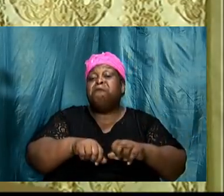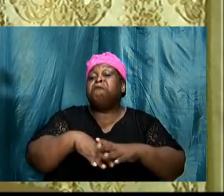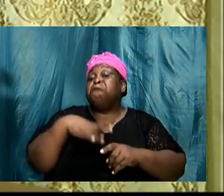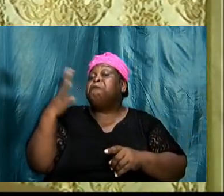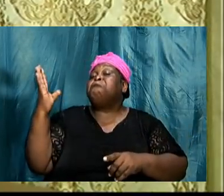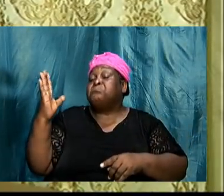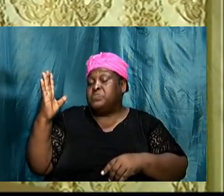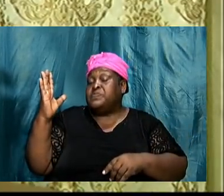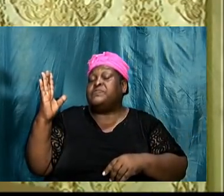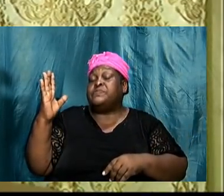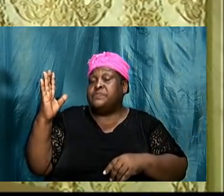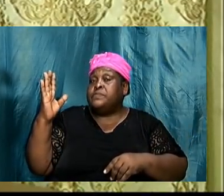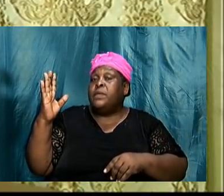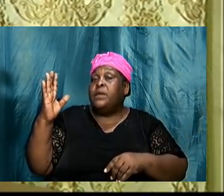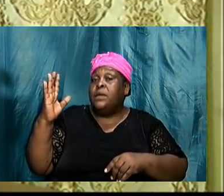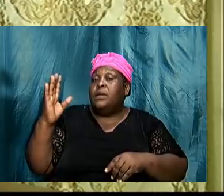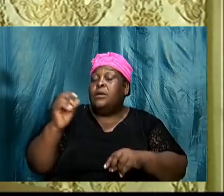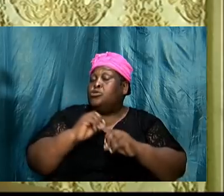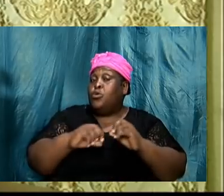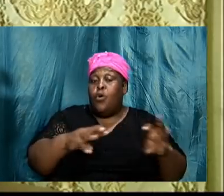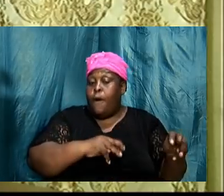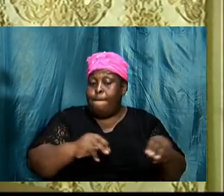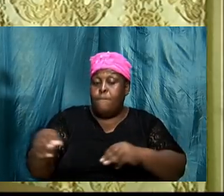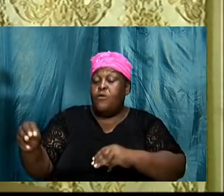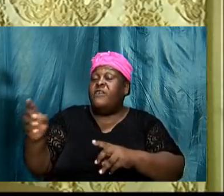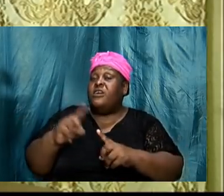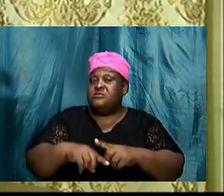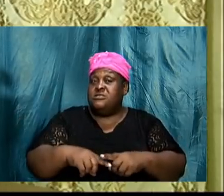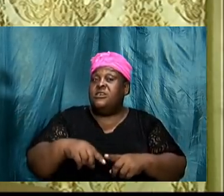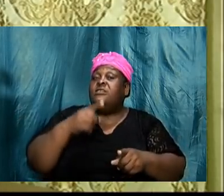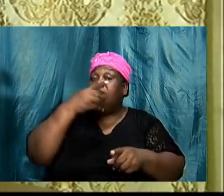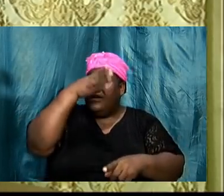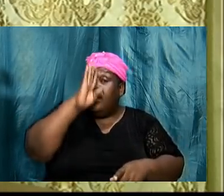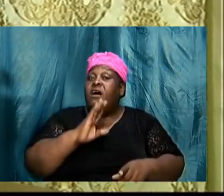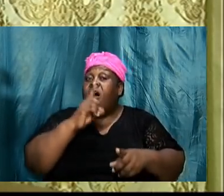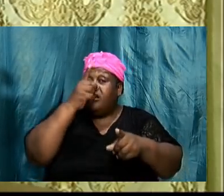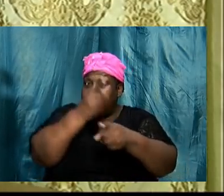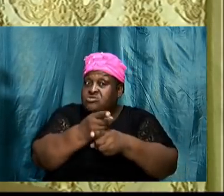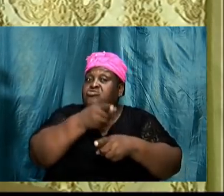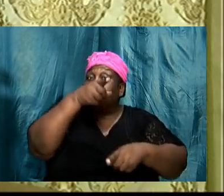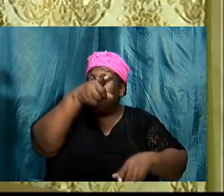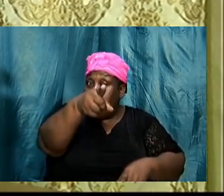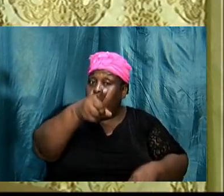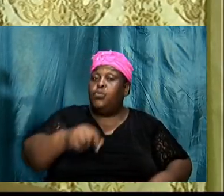glory don't move until God say look here this is